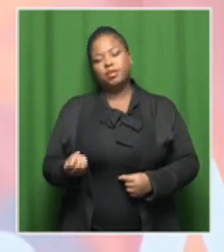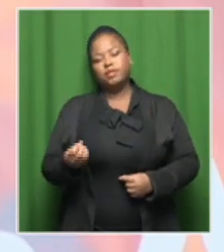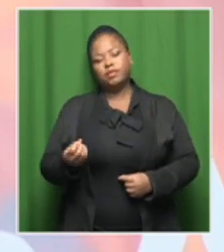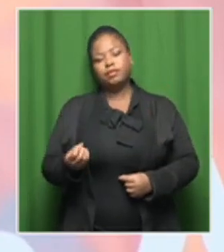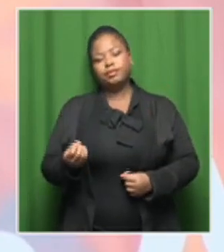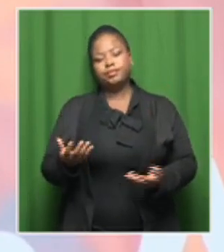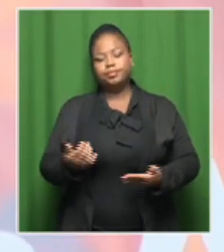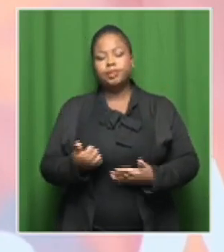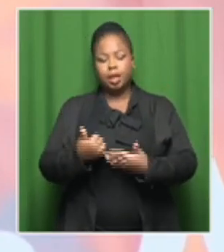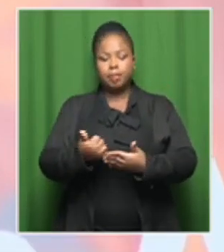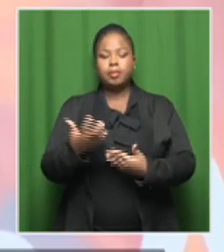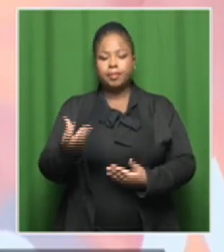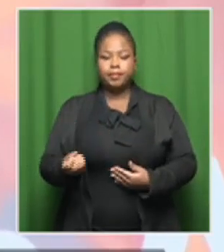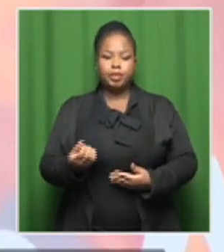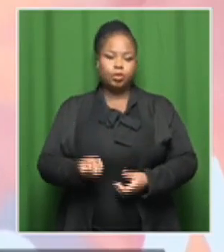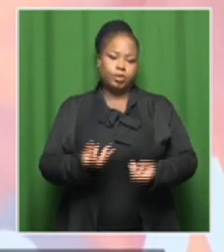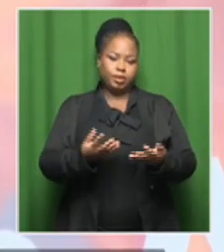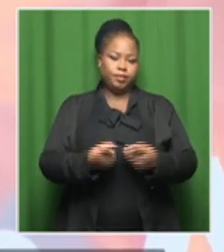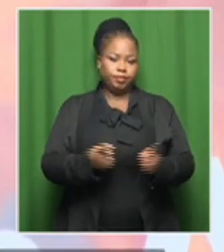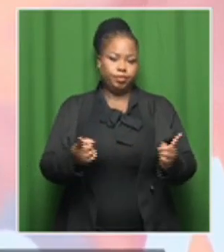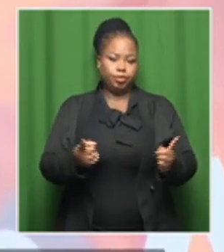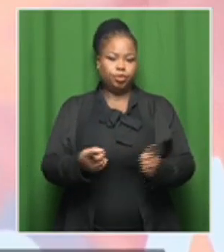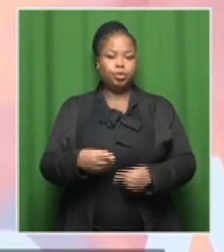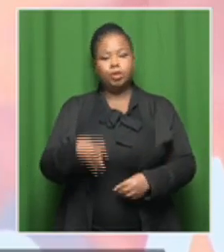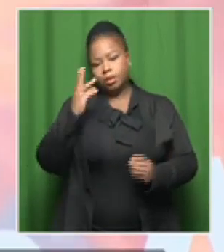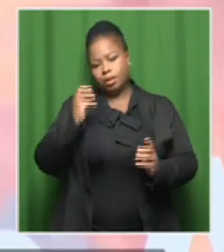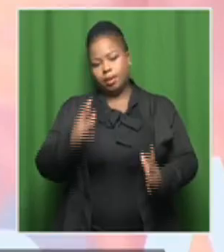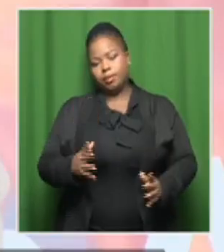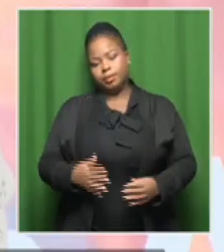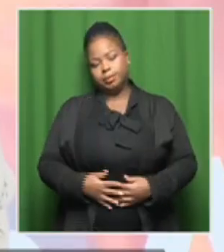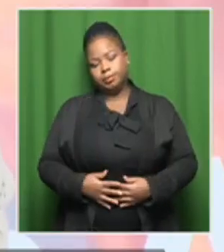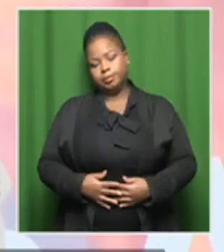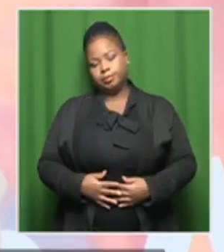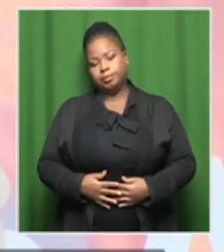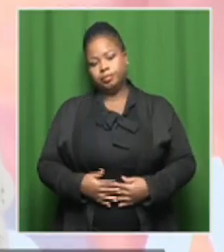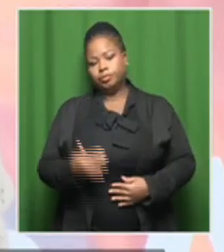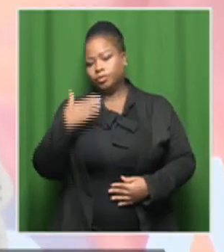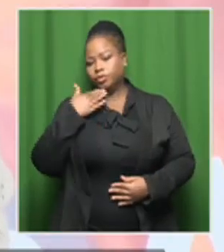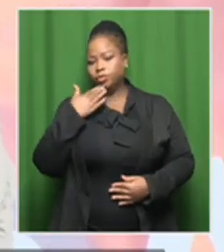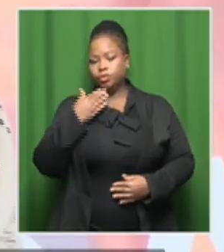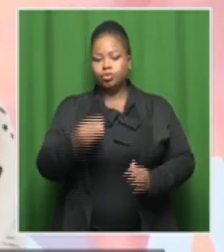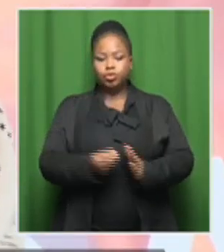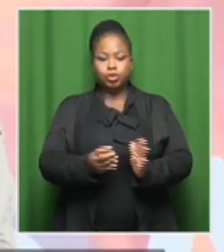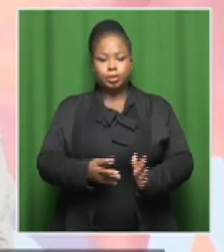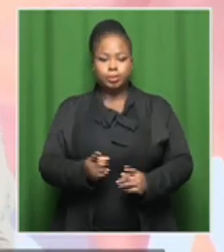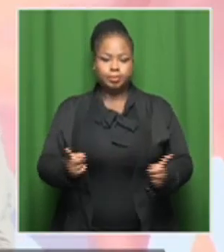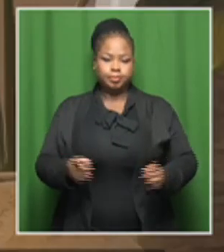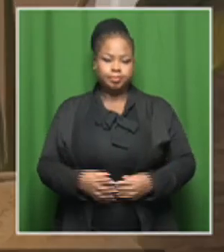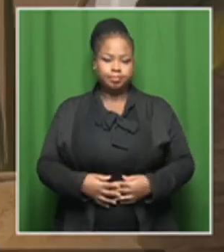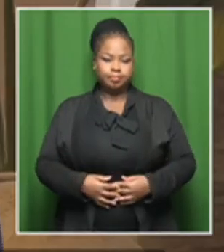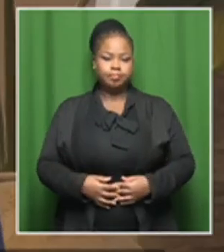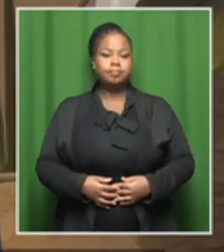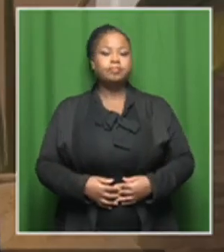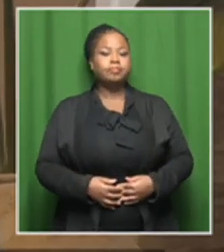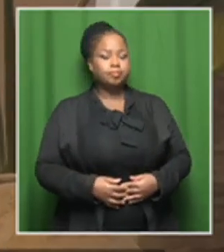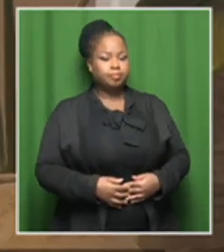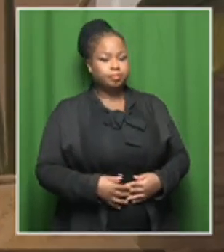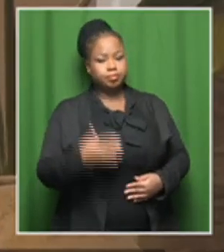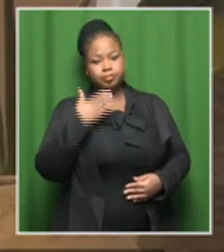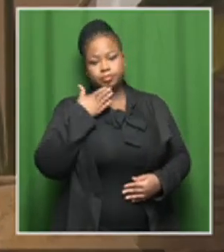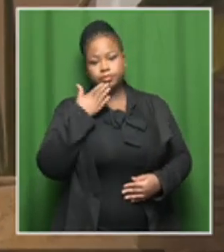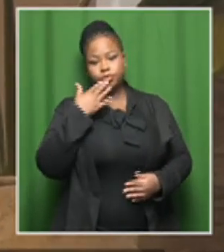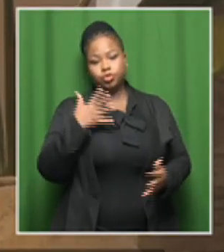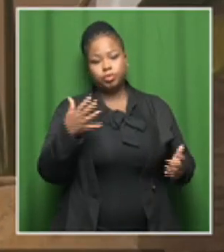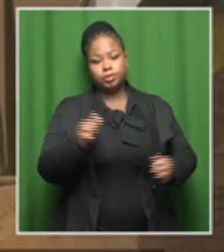of assistance that we give to our learners who want to do anything, to our students, not learners. Well, thank you so much, Deputy